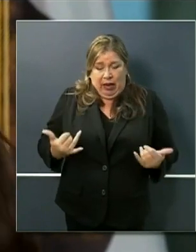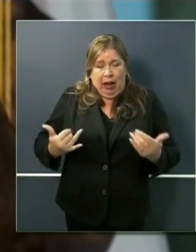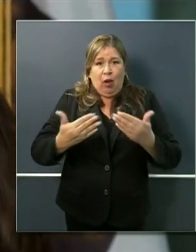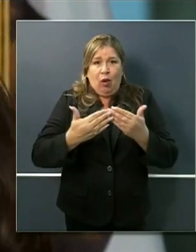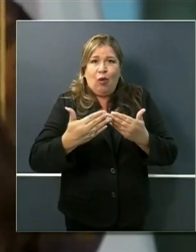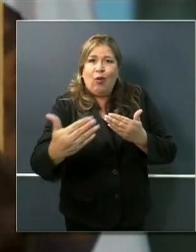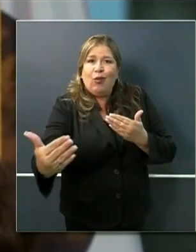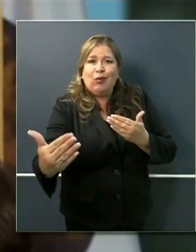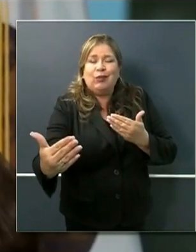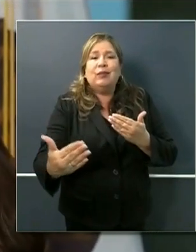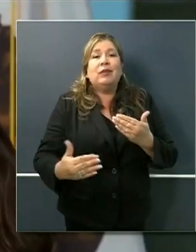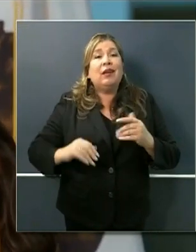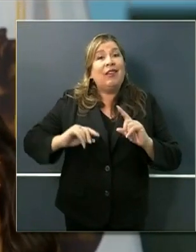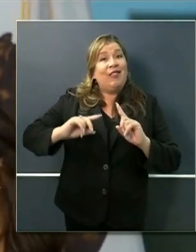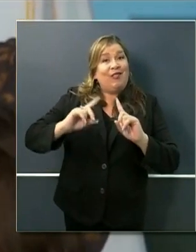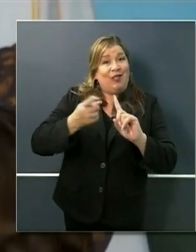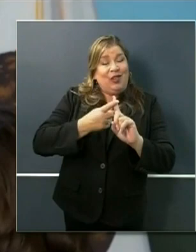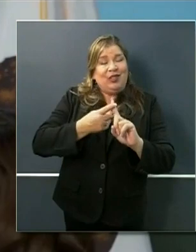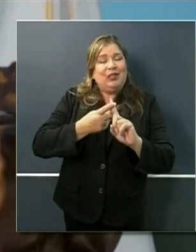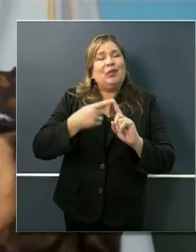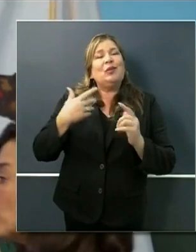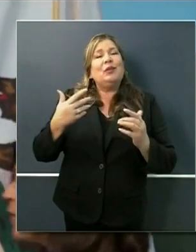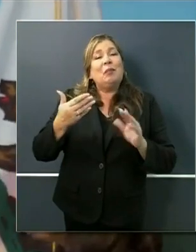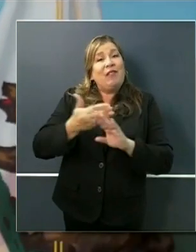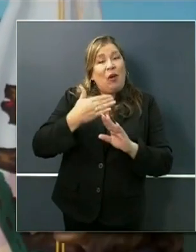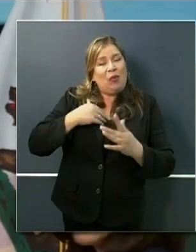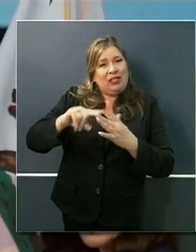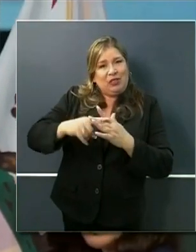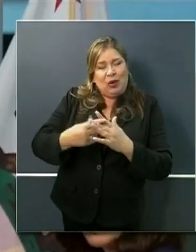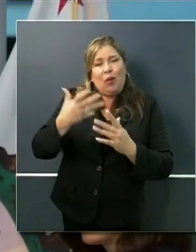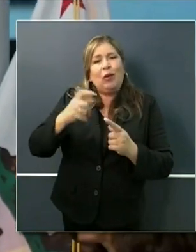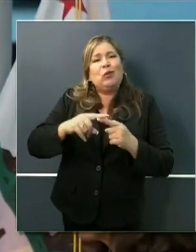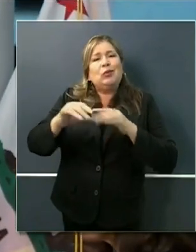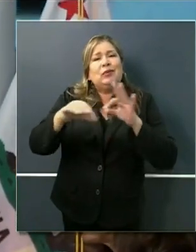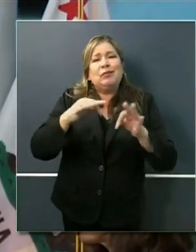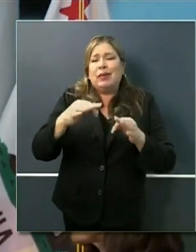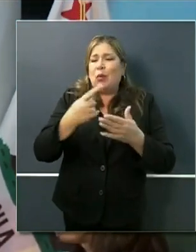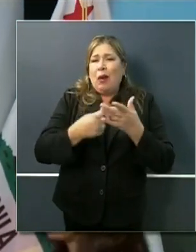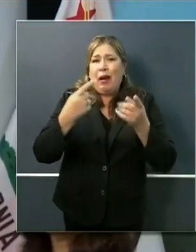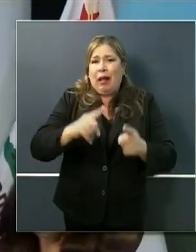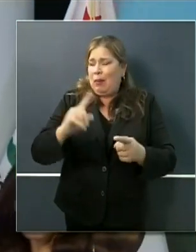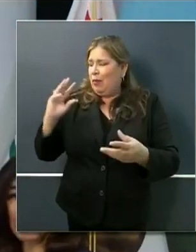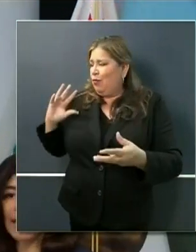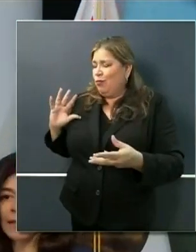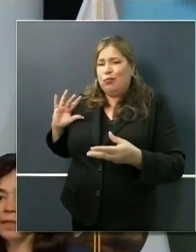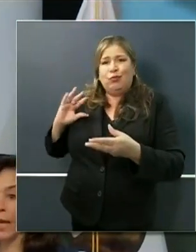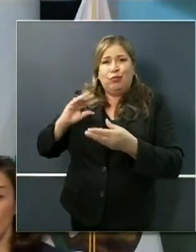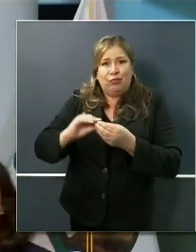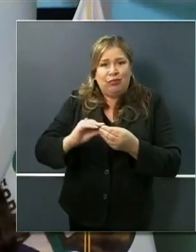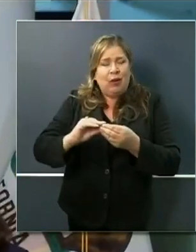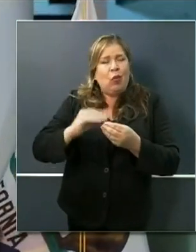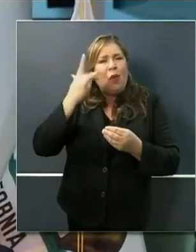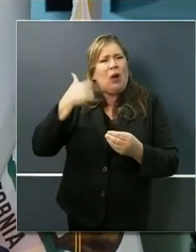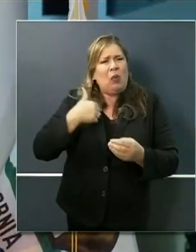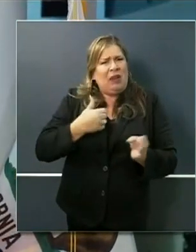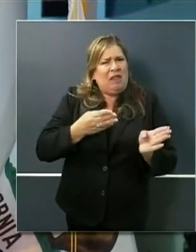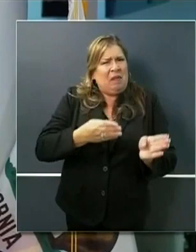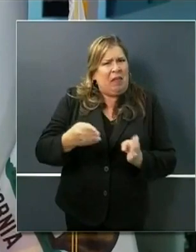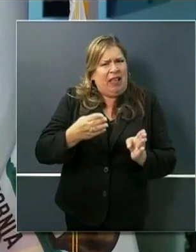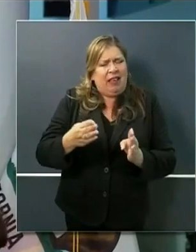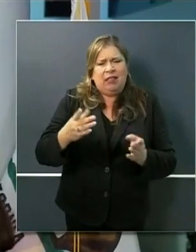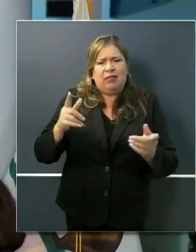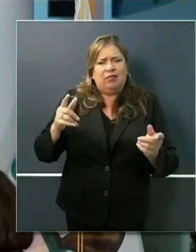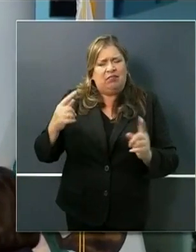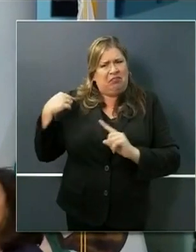our stay-at-home orders by first taking a look at where we've been particularly with respect to our planning to date and as we've